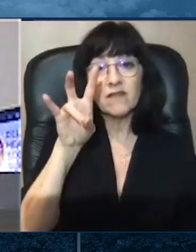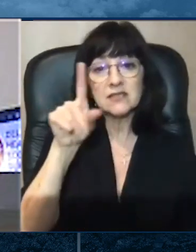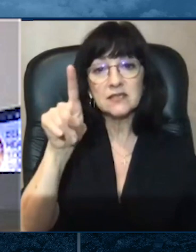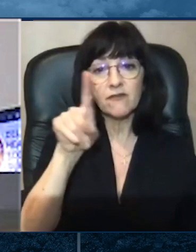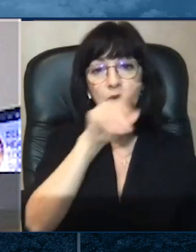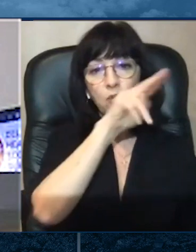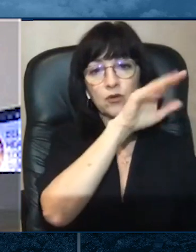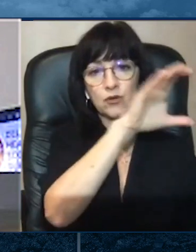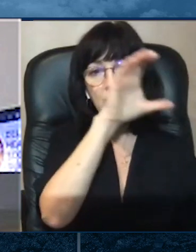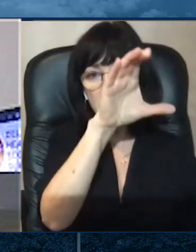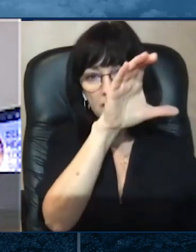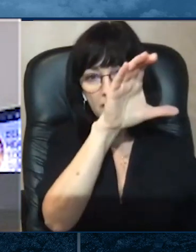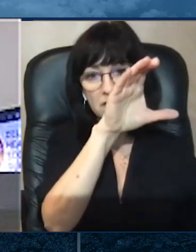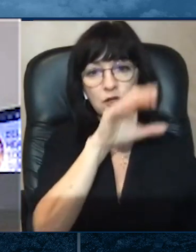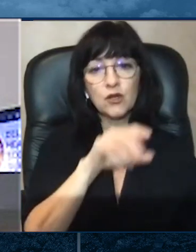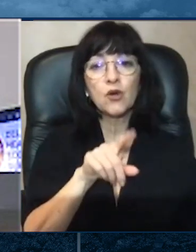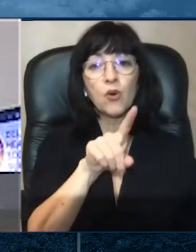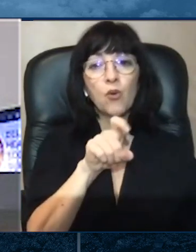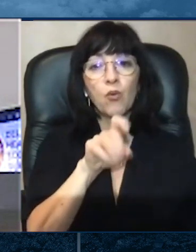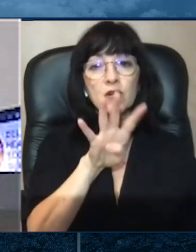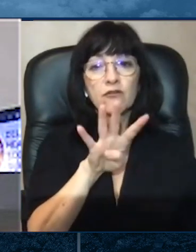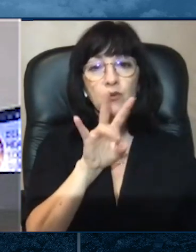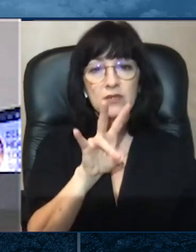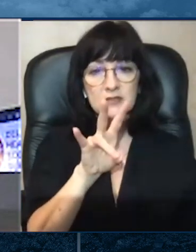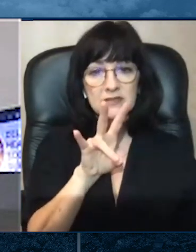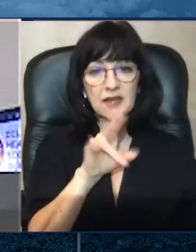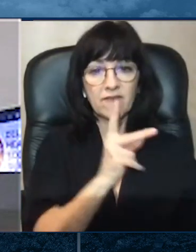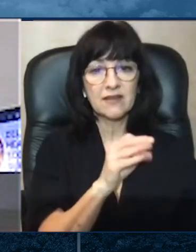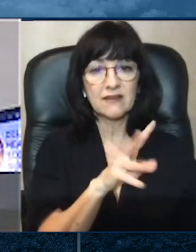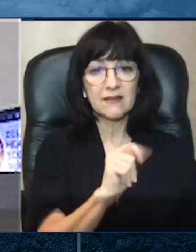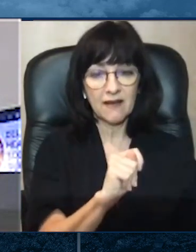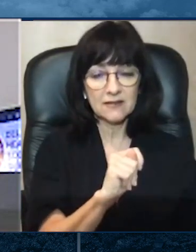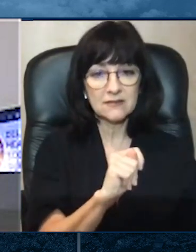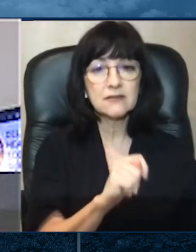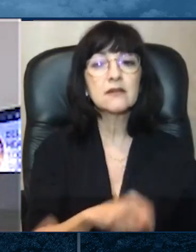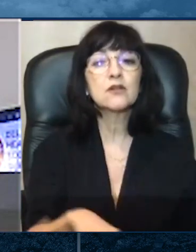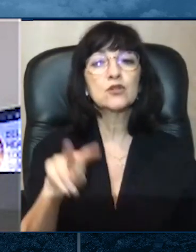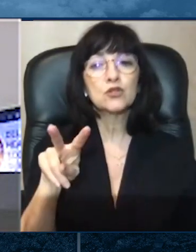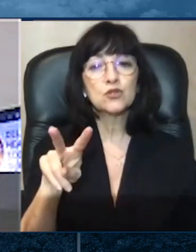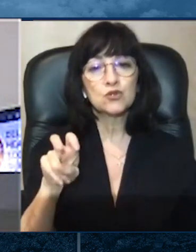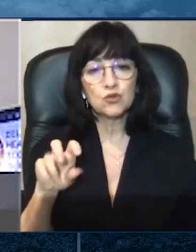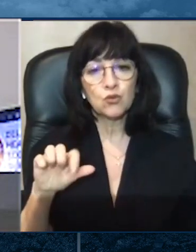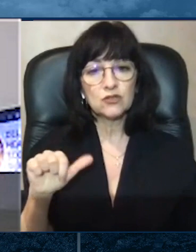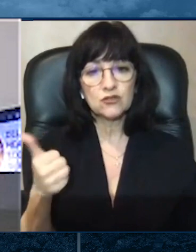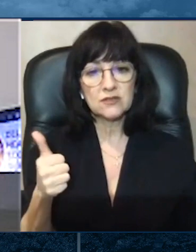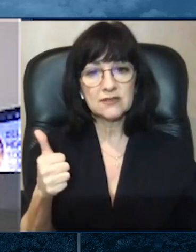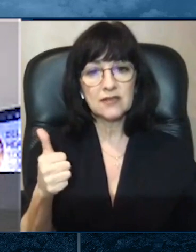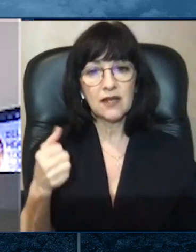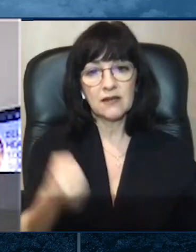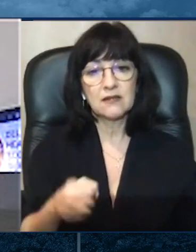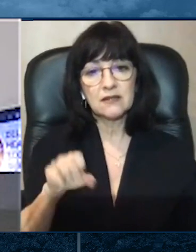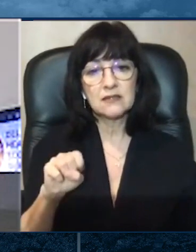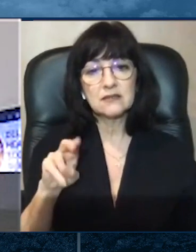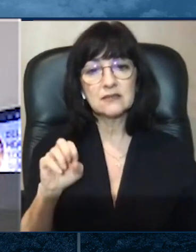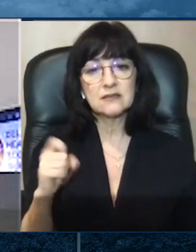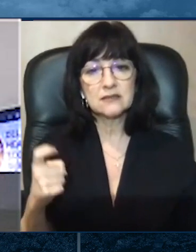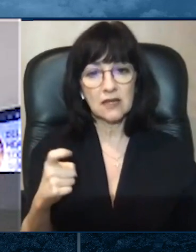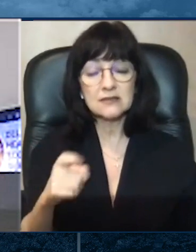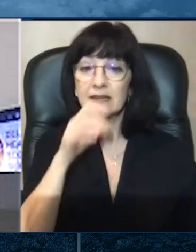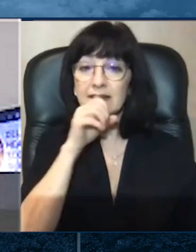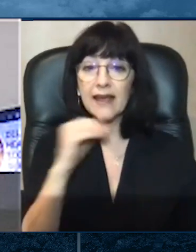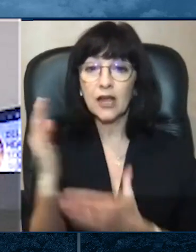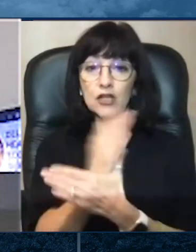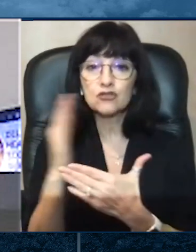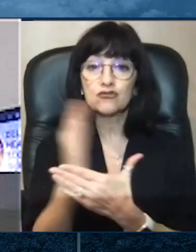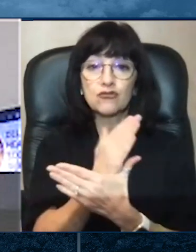County, 147 in Kent, 210 in Sussex, with an age range from 1